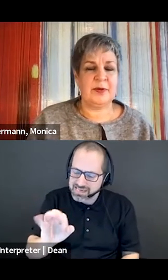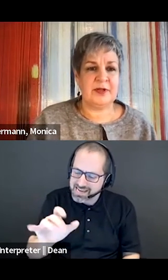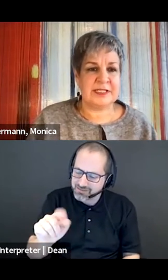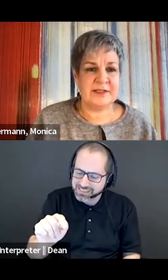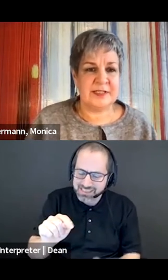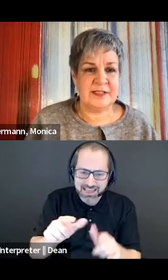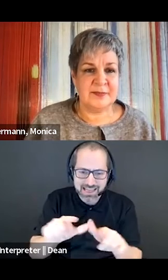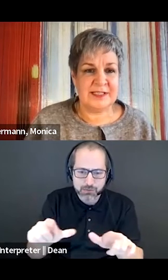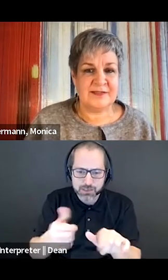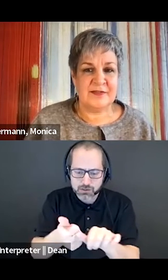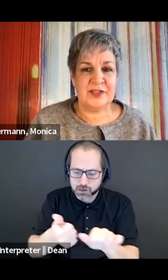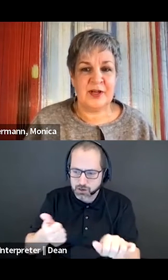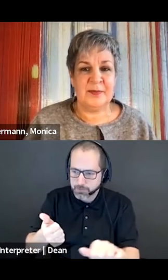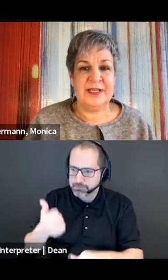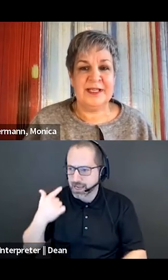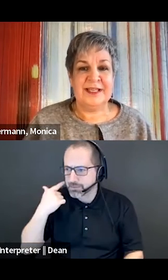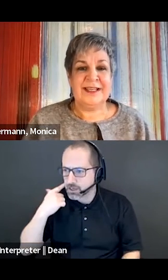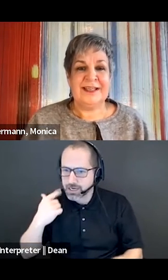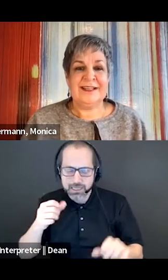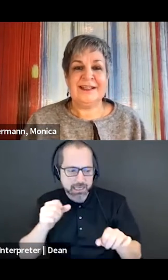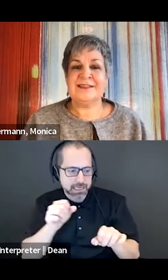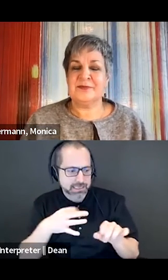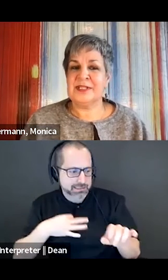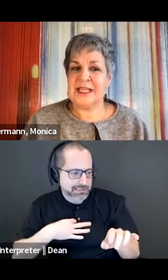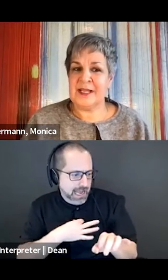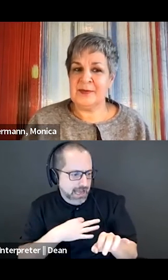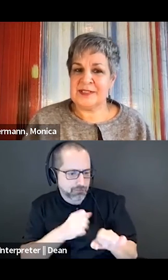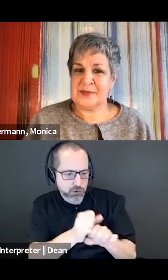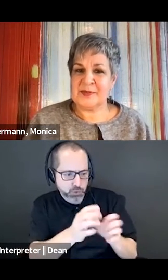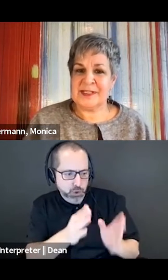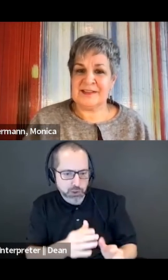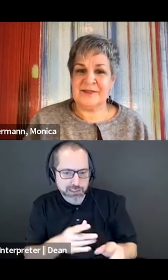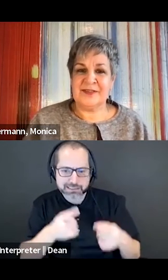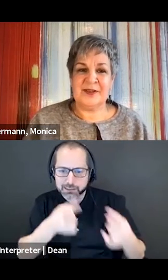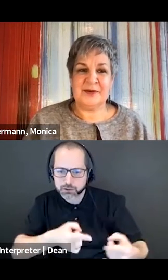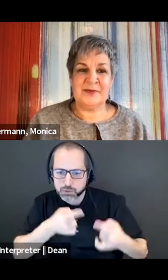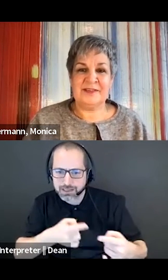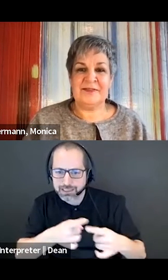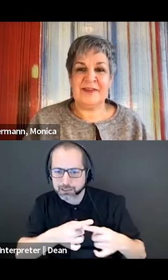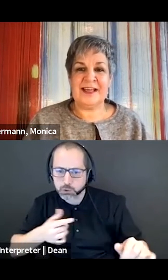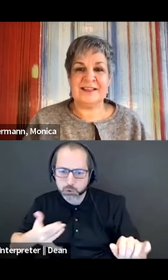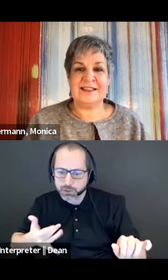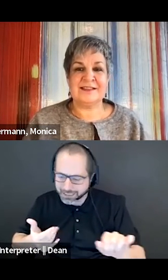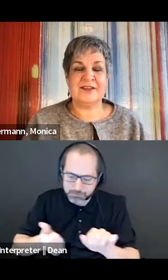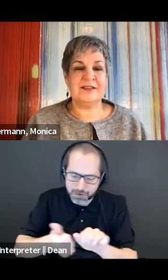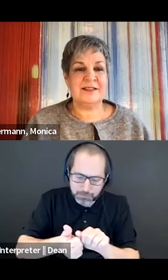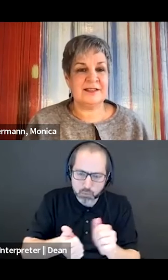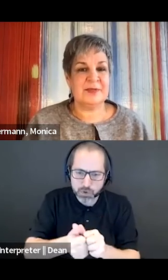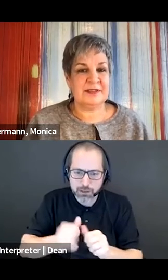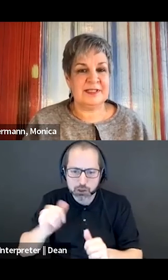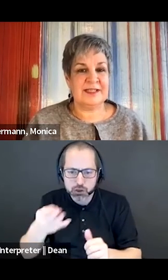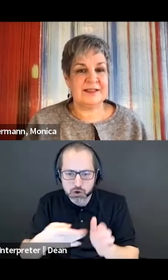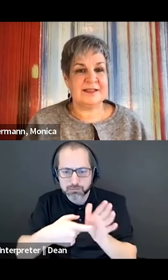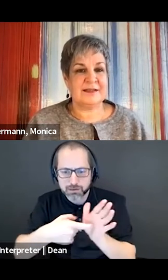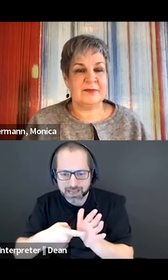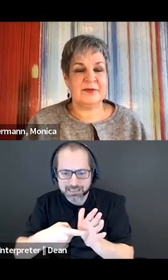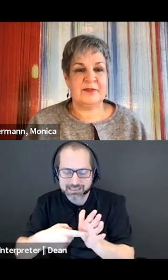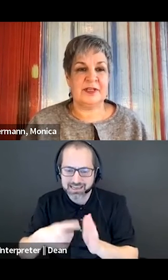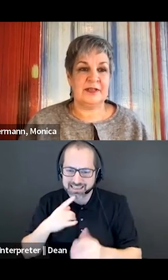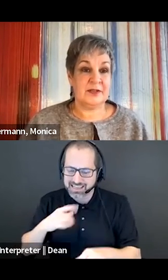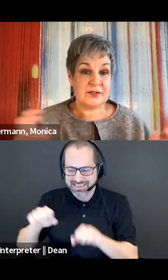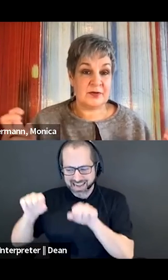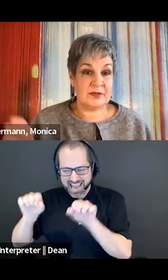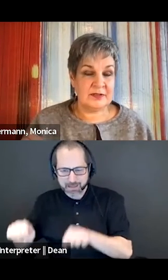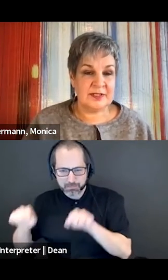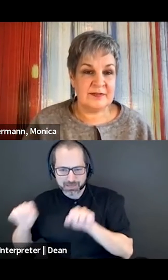keep up with the productivity demands of the job. That's a really ableist perspective, you know, when in fact, it's not the disability that's at the